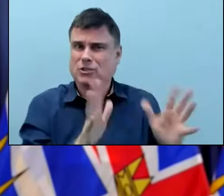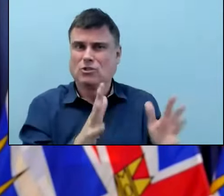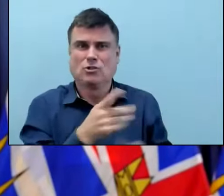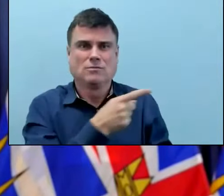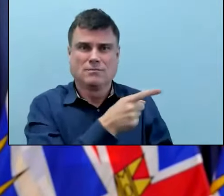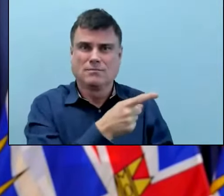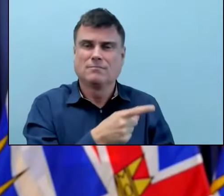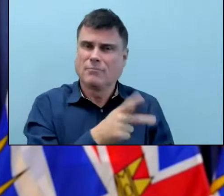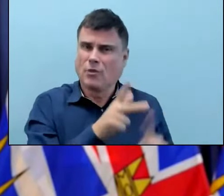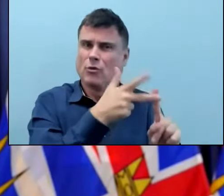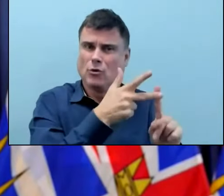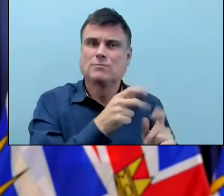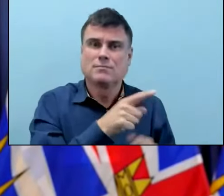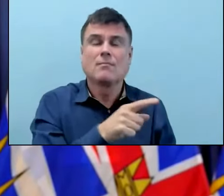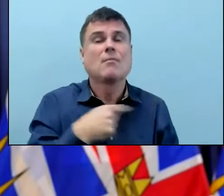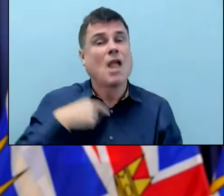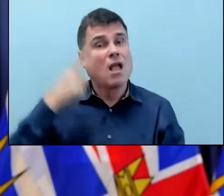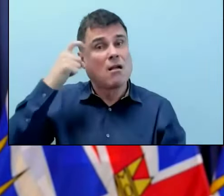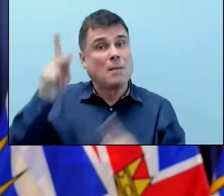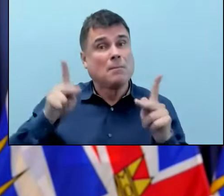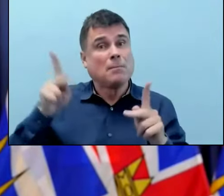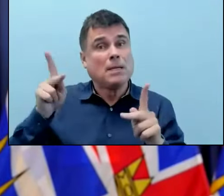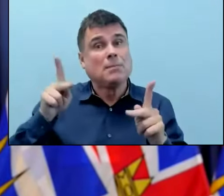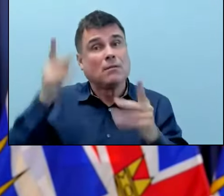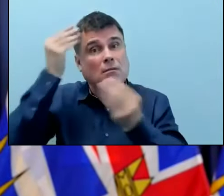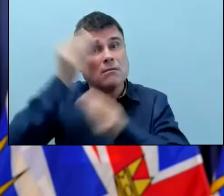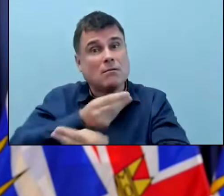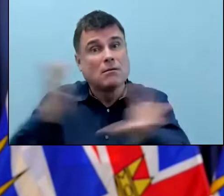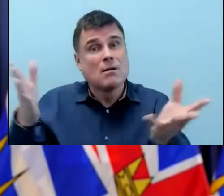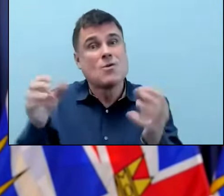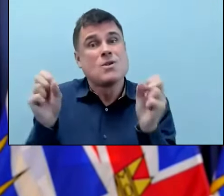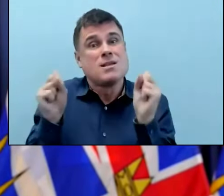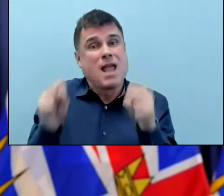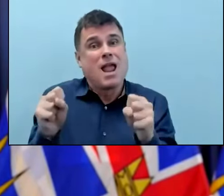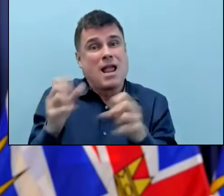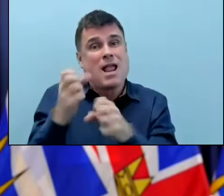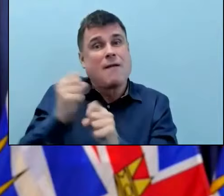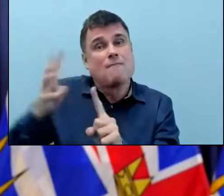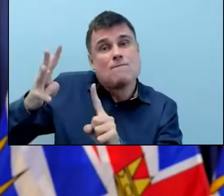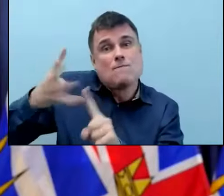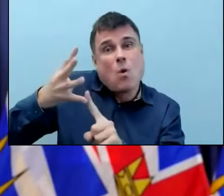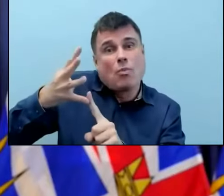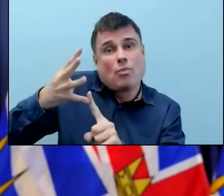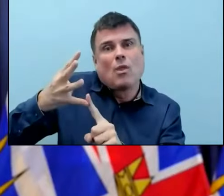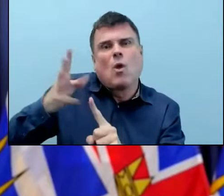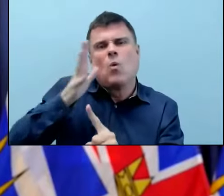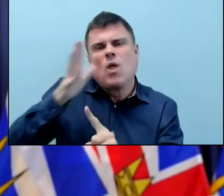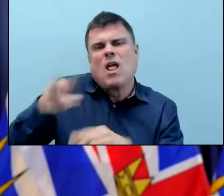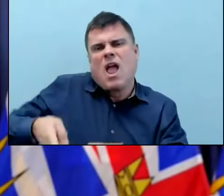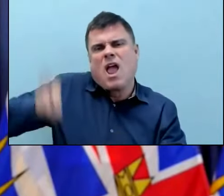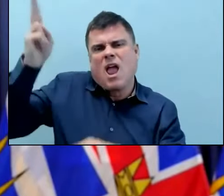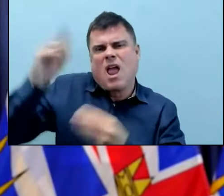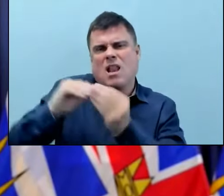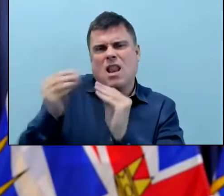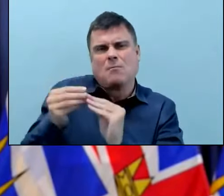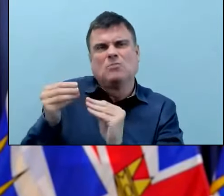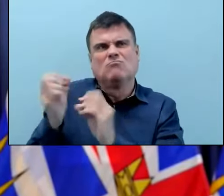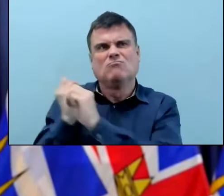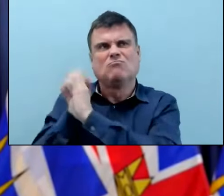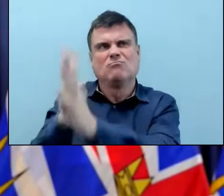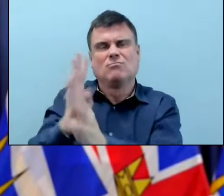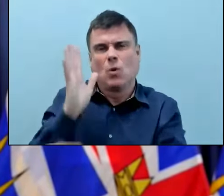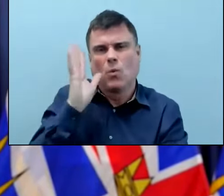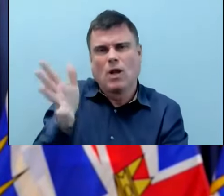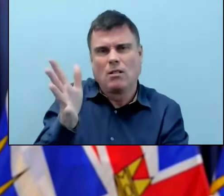when the interval period passes from the last booster dose I'm expecting a high degree of uptake and of course there is a very high degree of